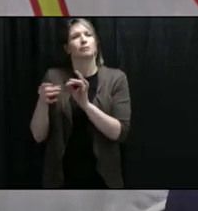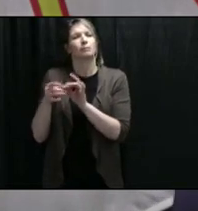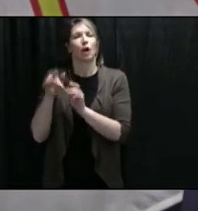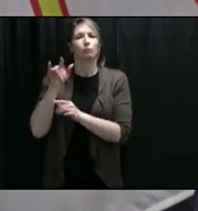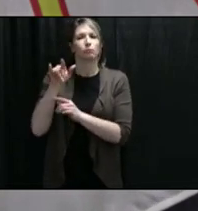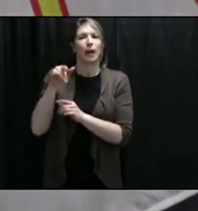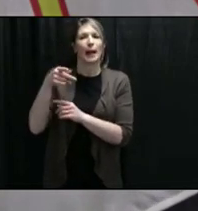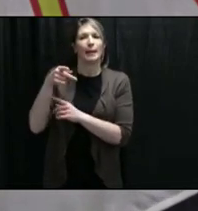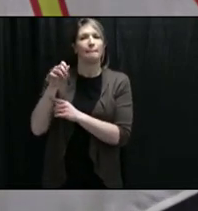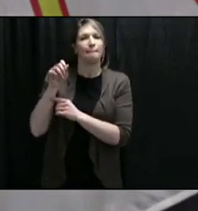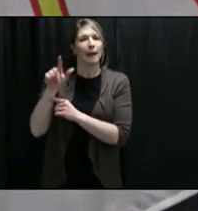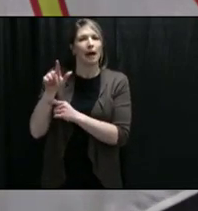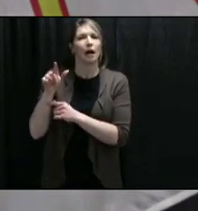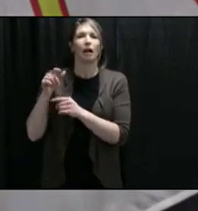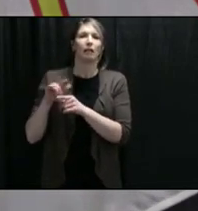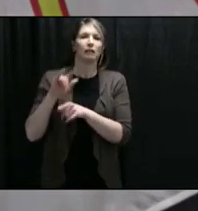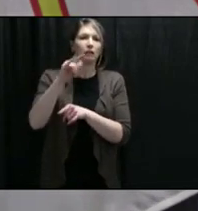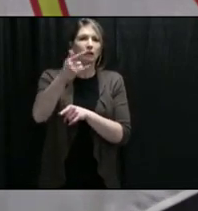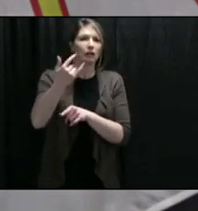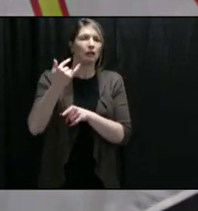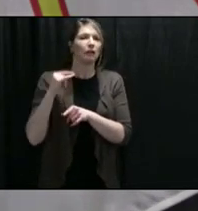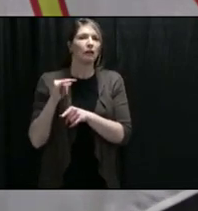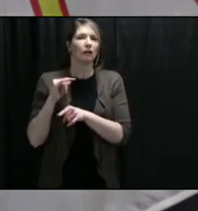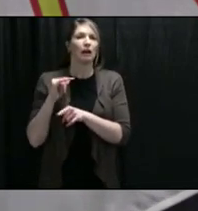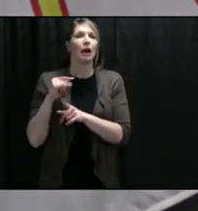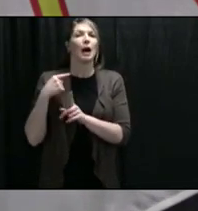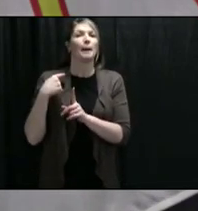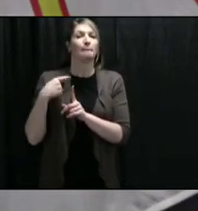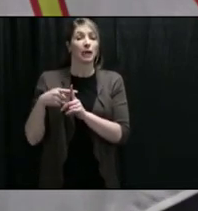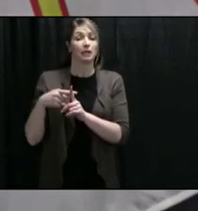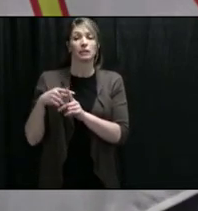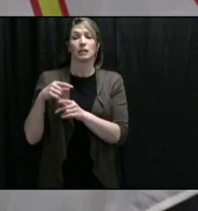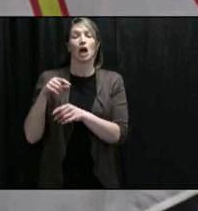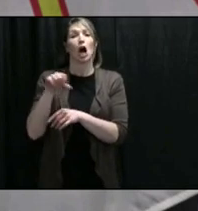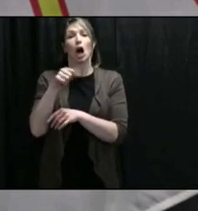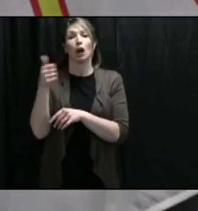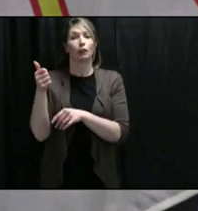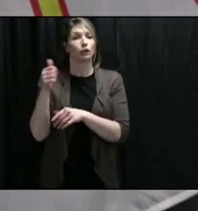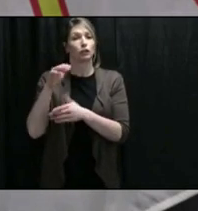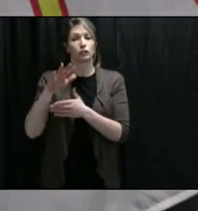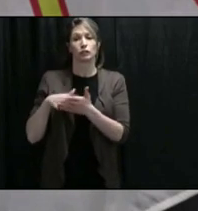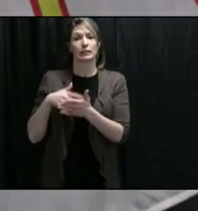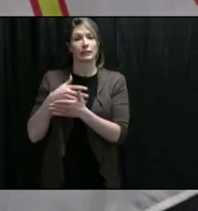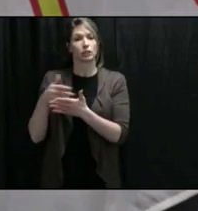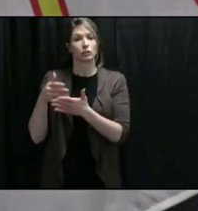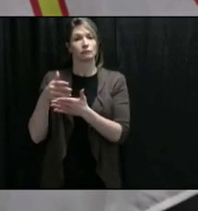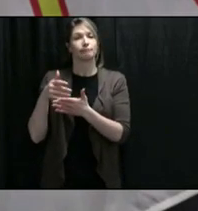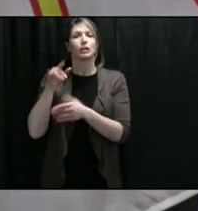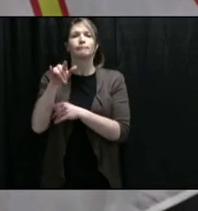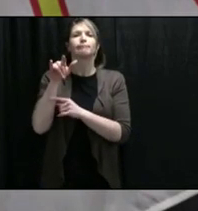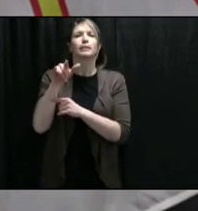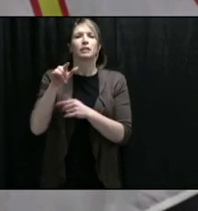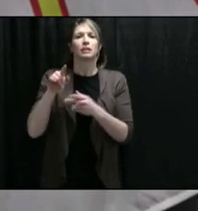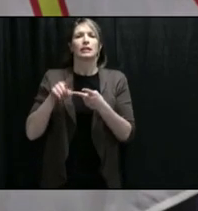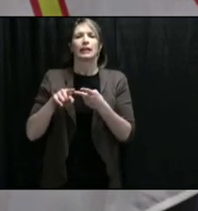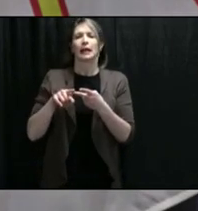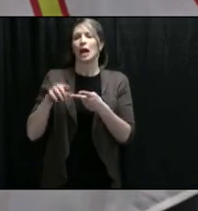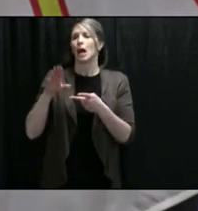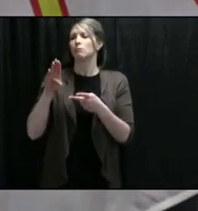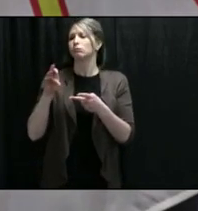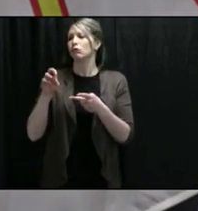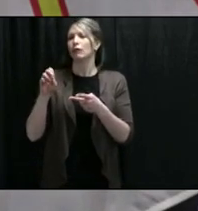the only sched service that we have, the normal scheduled service. We have, you know, Heavis Air and provincial airlines